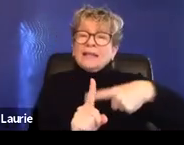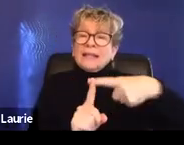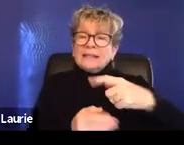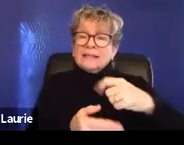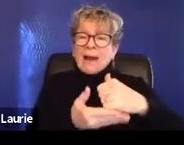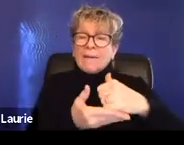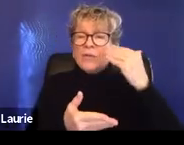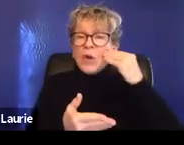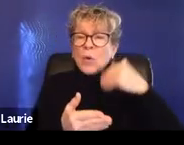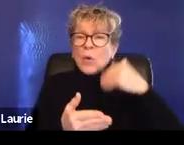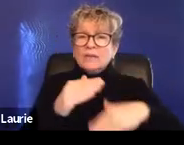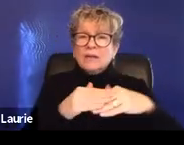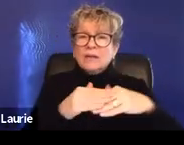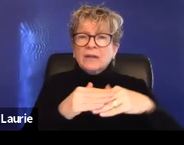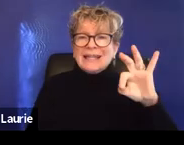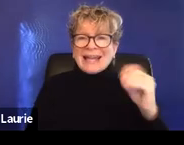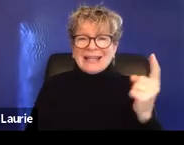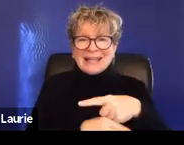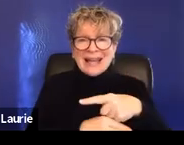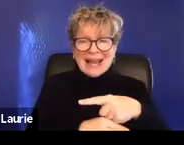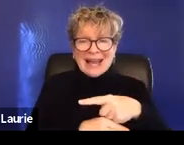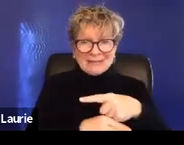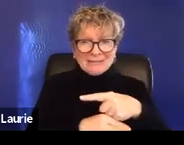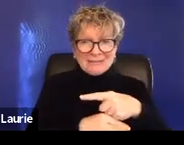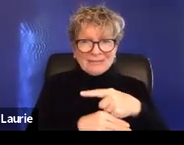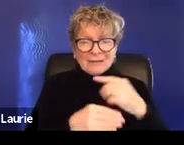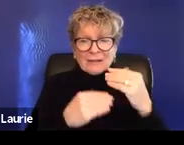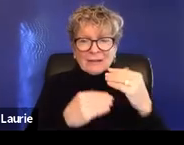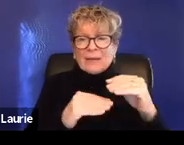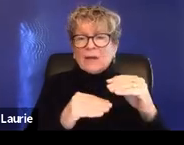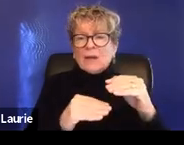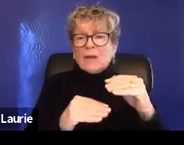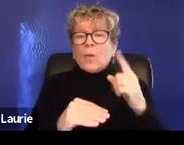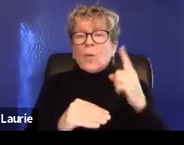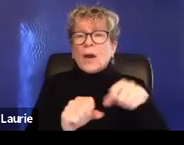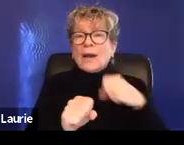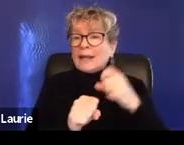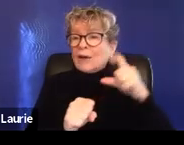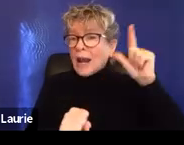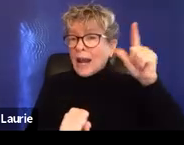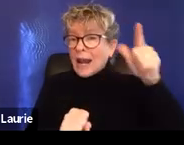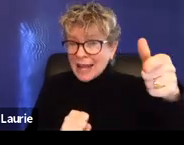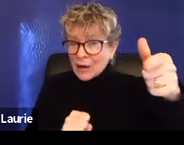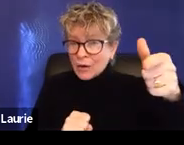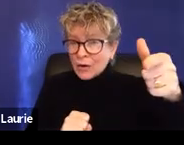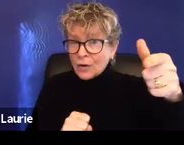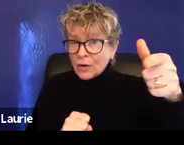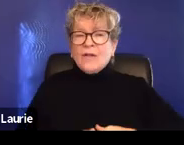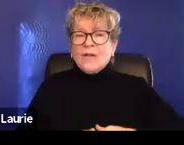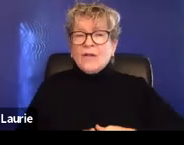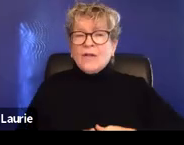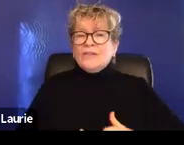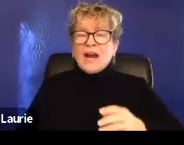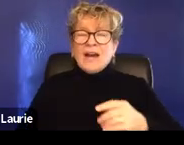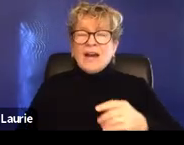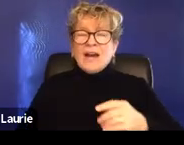90 day limit on that. Um, a survivor can't after a year say, um, well,